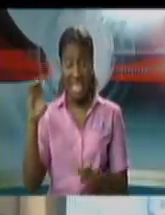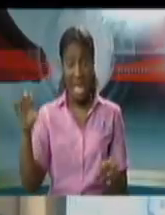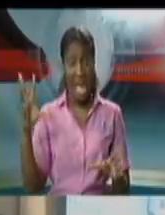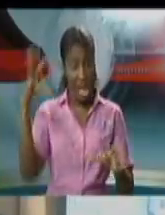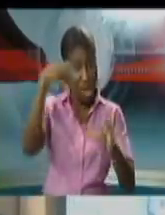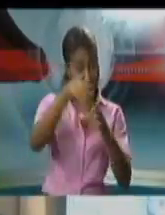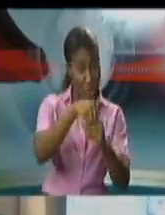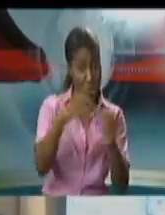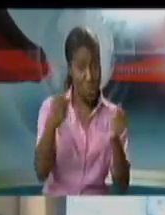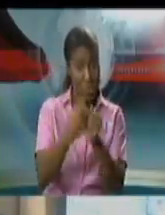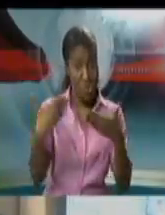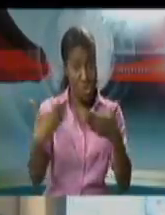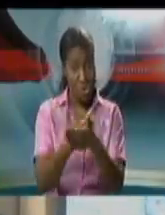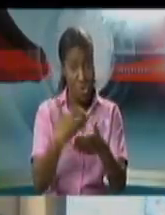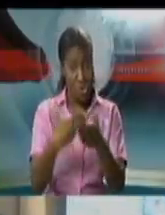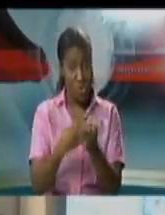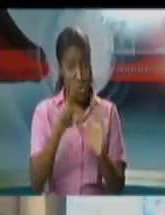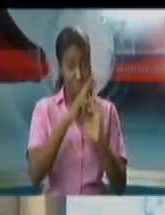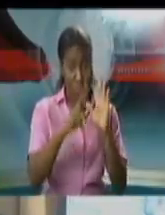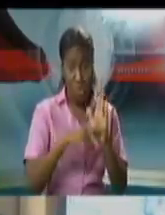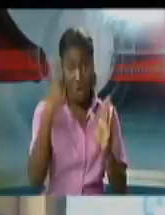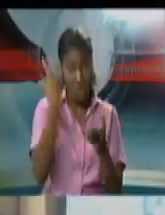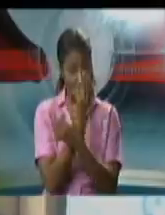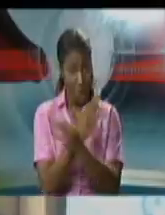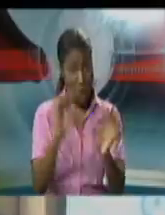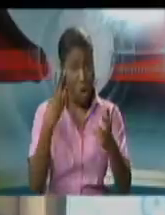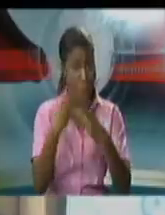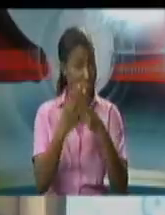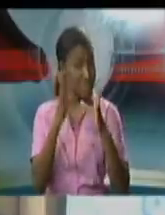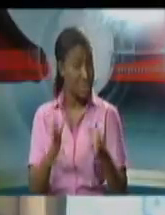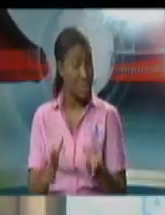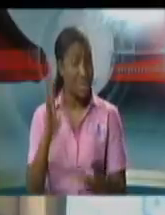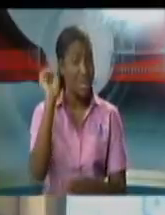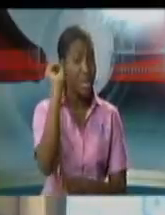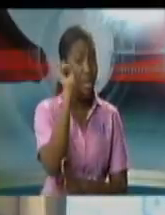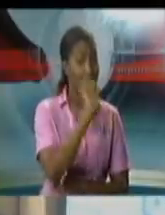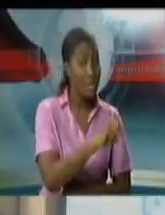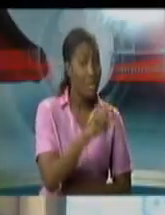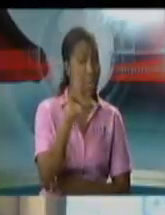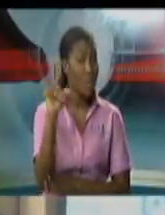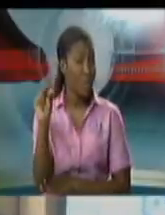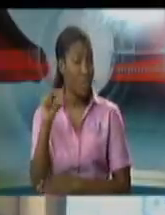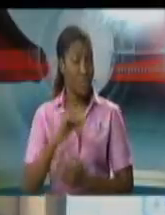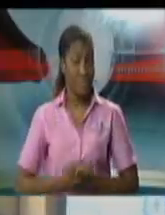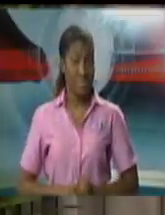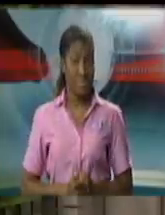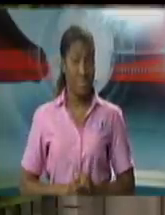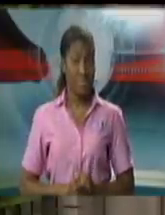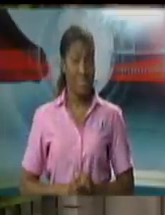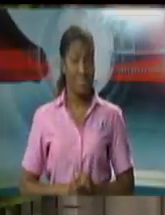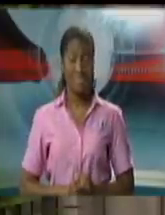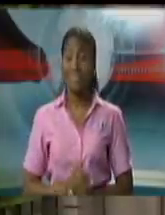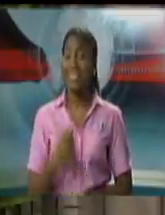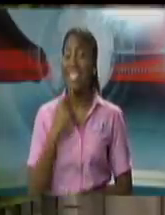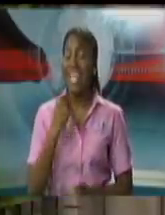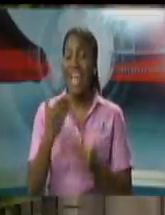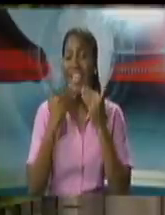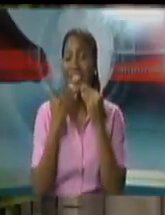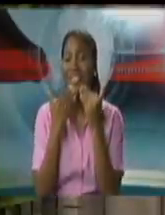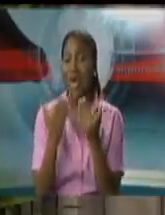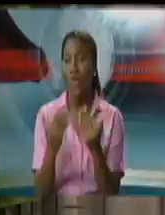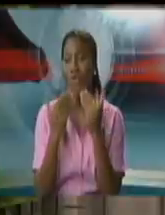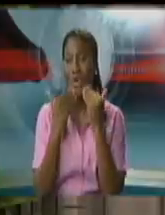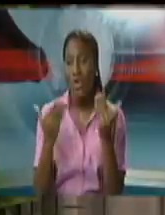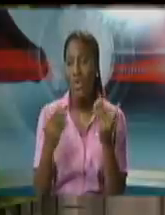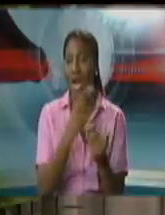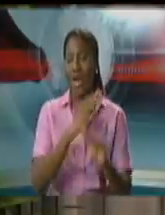arrangement as with other uh prisoners within the the wider uh prison system thank thank you very much mr cummings and